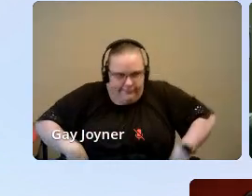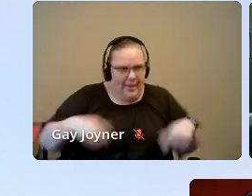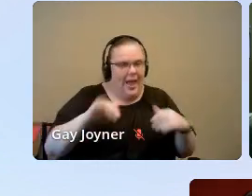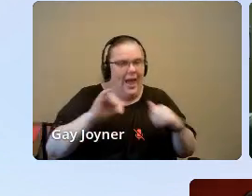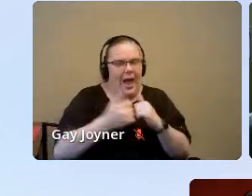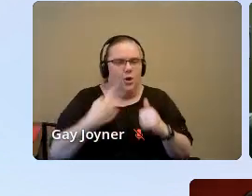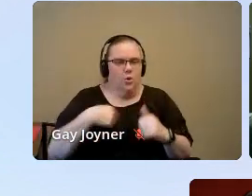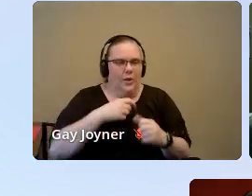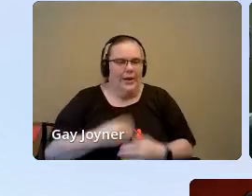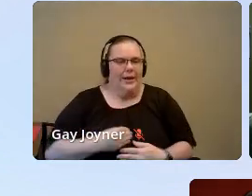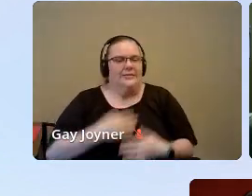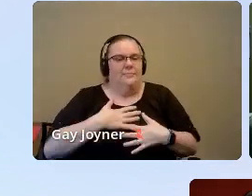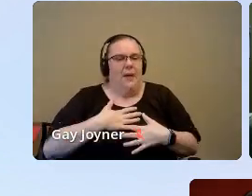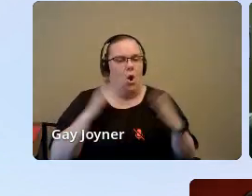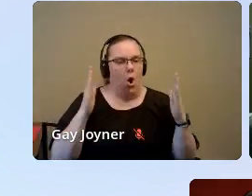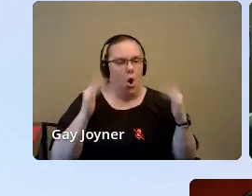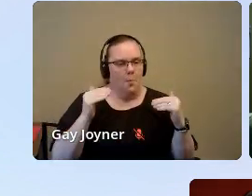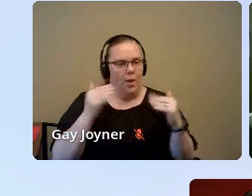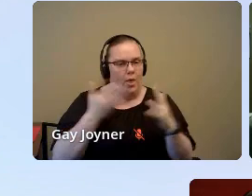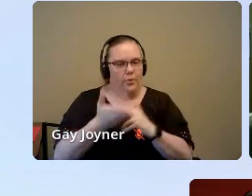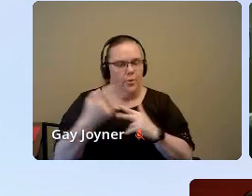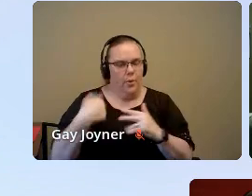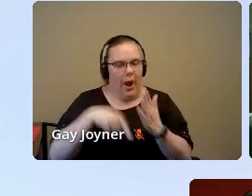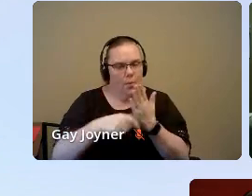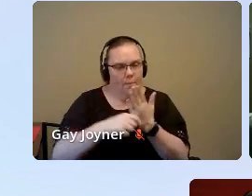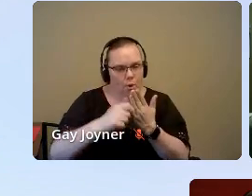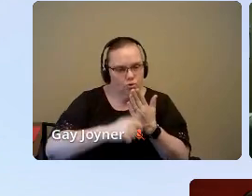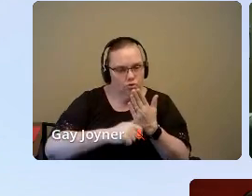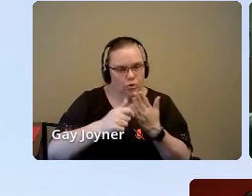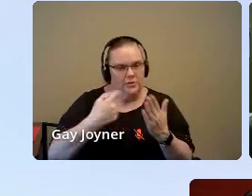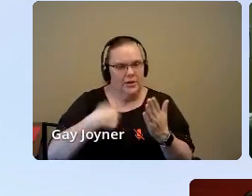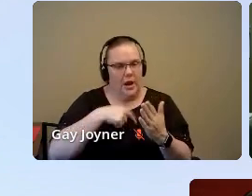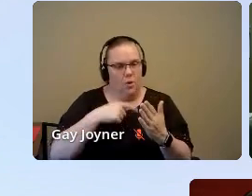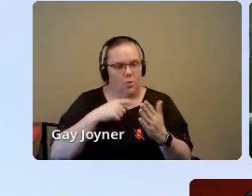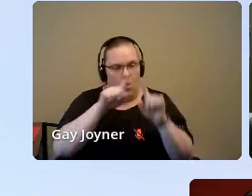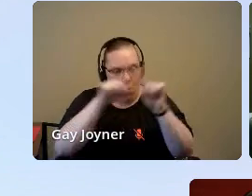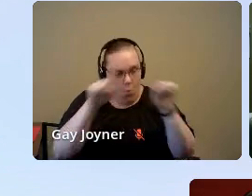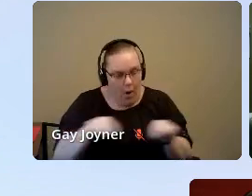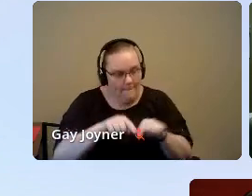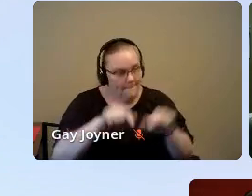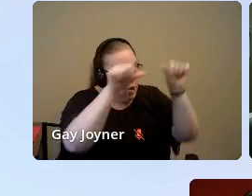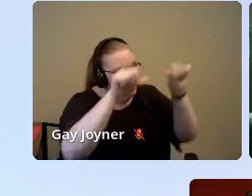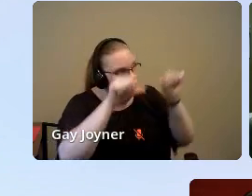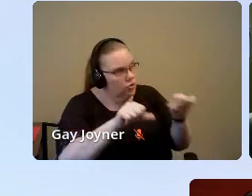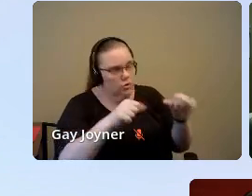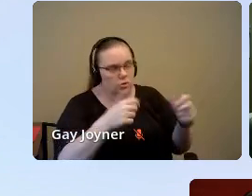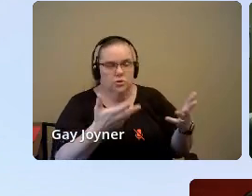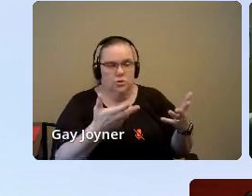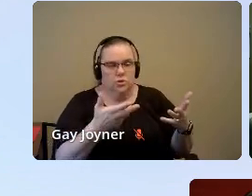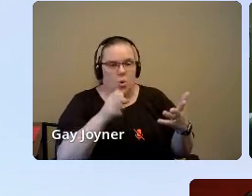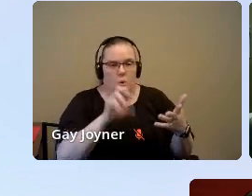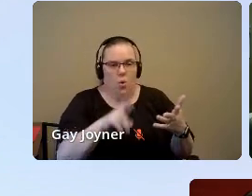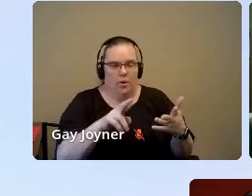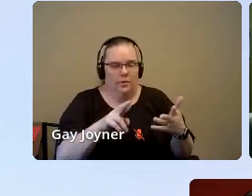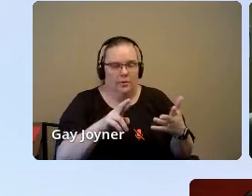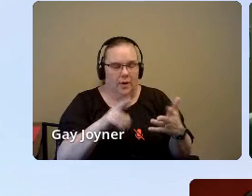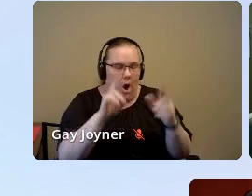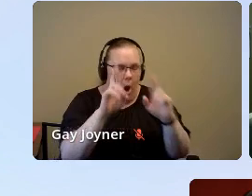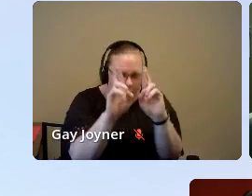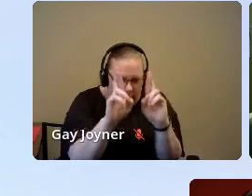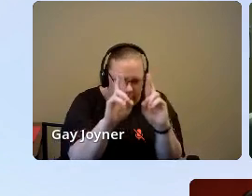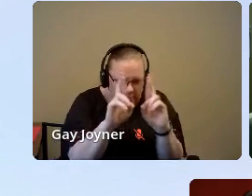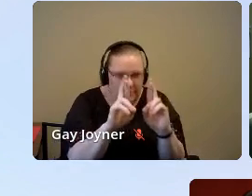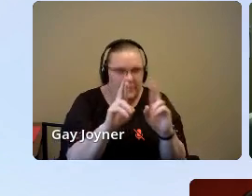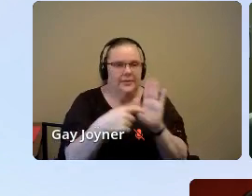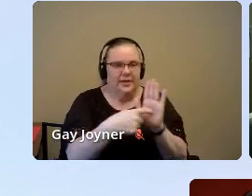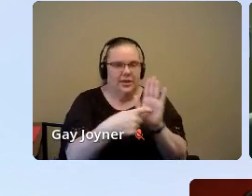inspire hope through our brochures, through our wall posters and artifacts within the organization and hope that shows